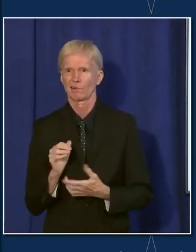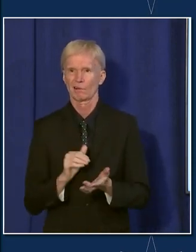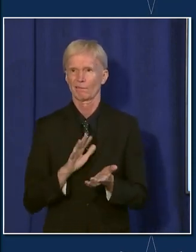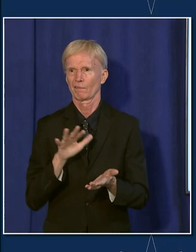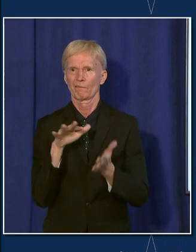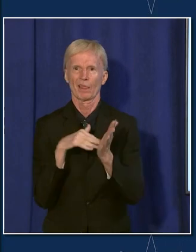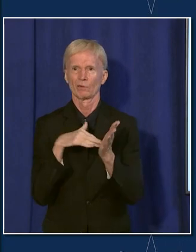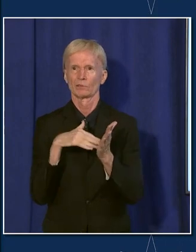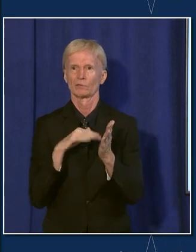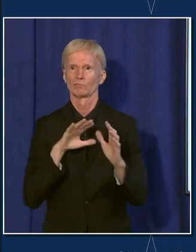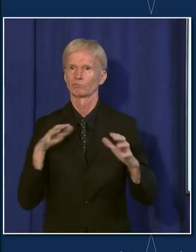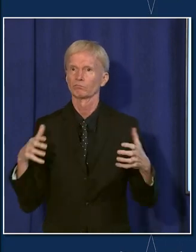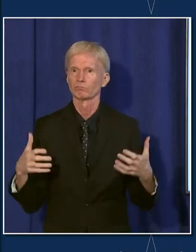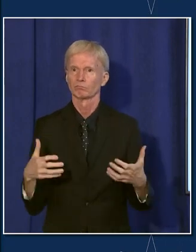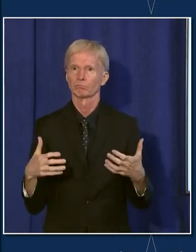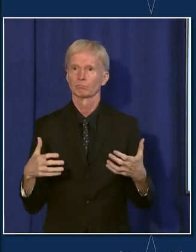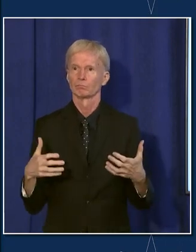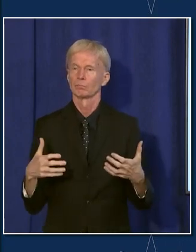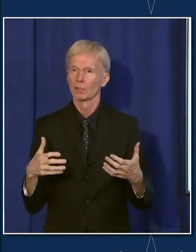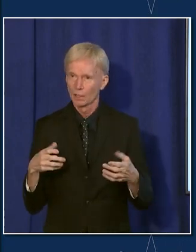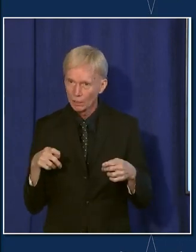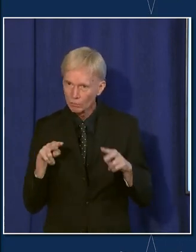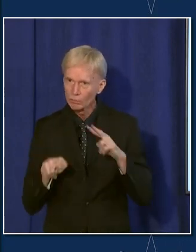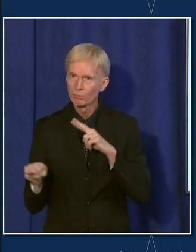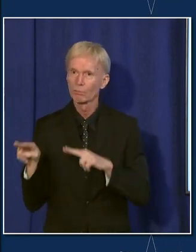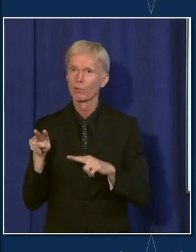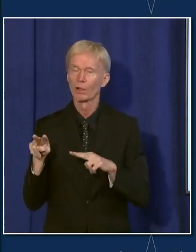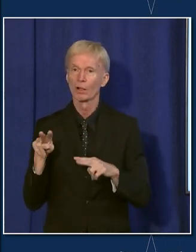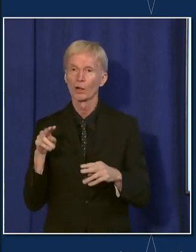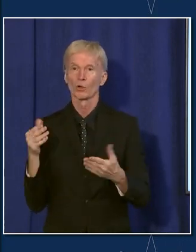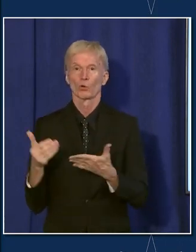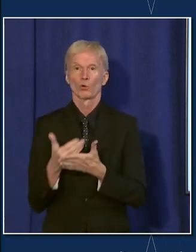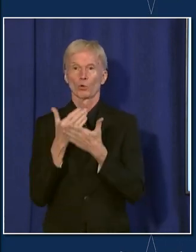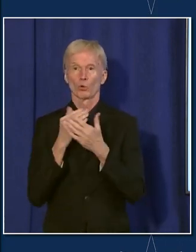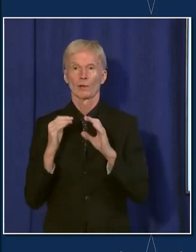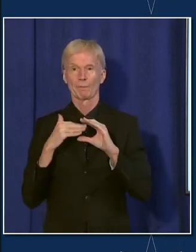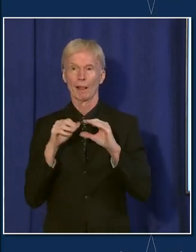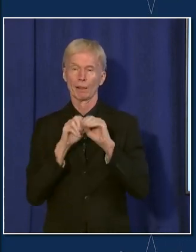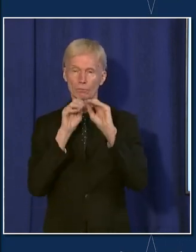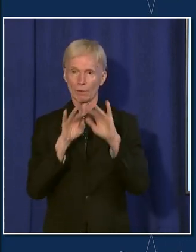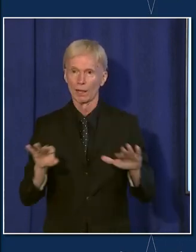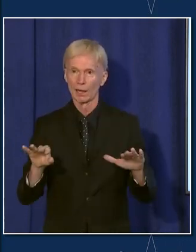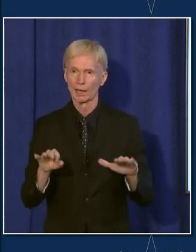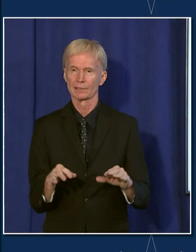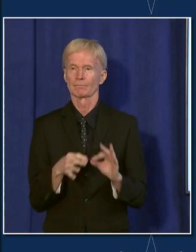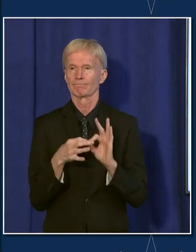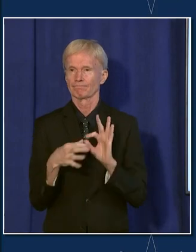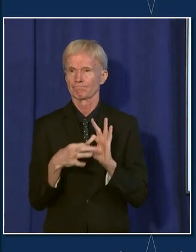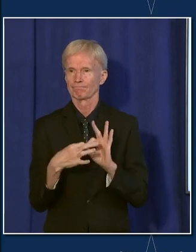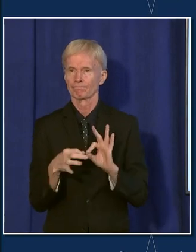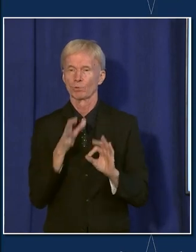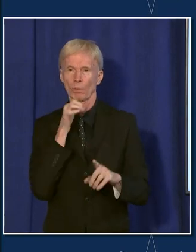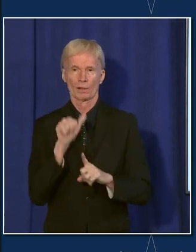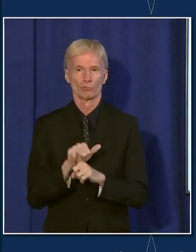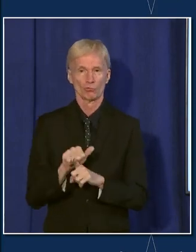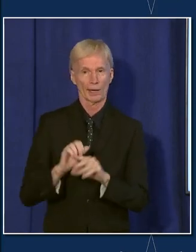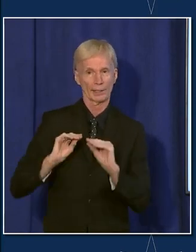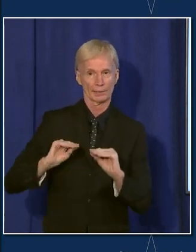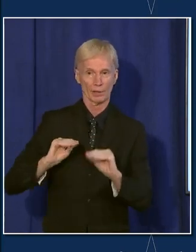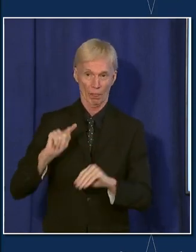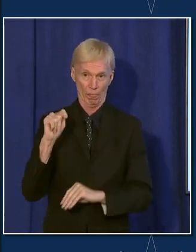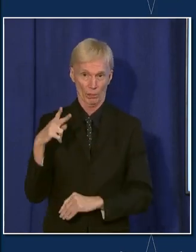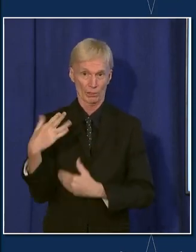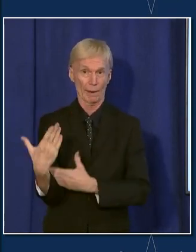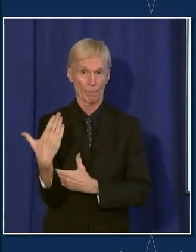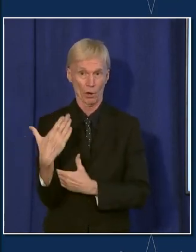that we will e-blast, give them the new guidelines. As I said in my statement, we'll do a training Thursday